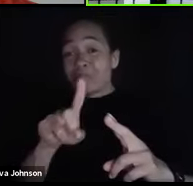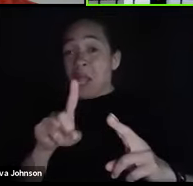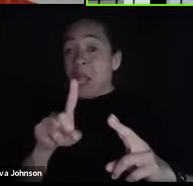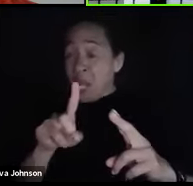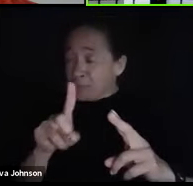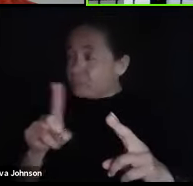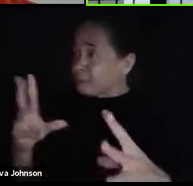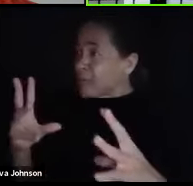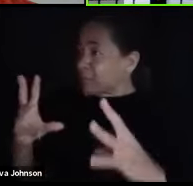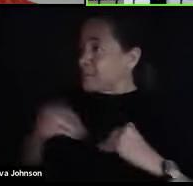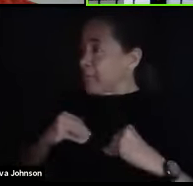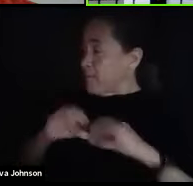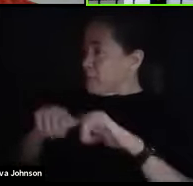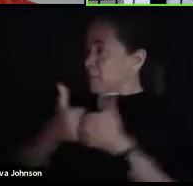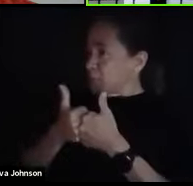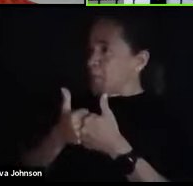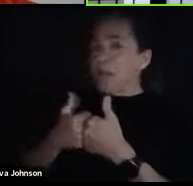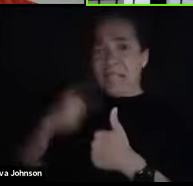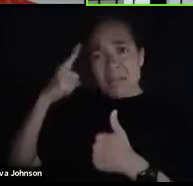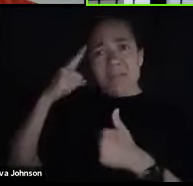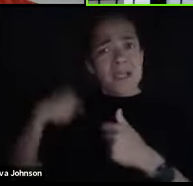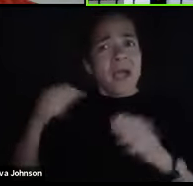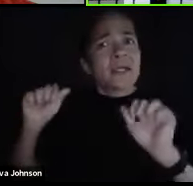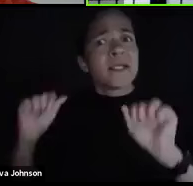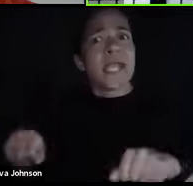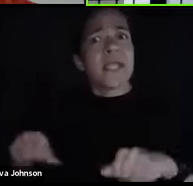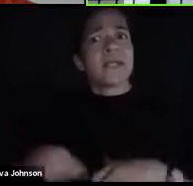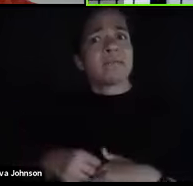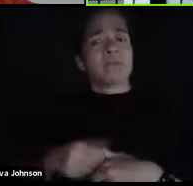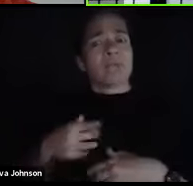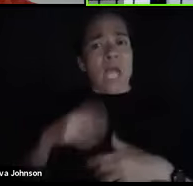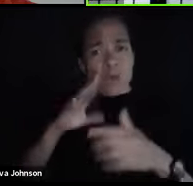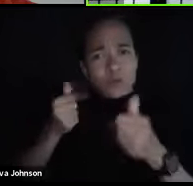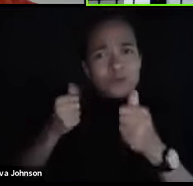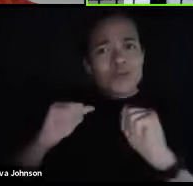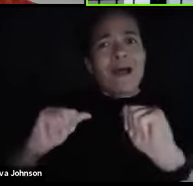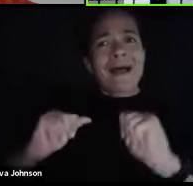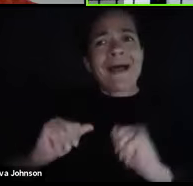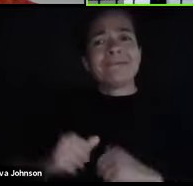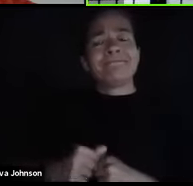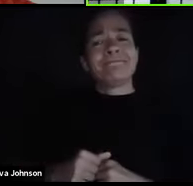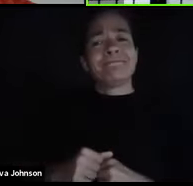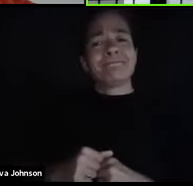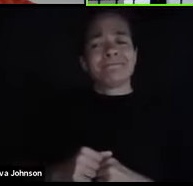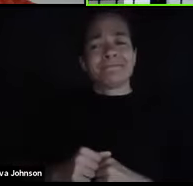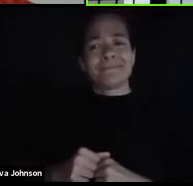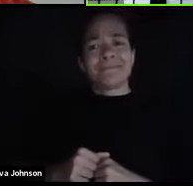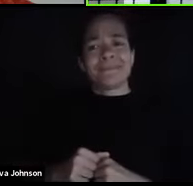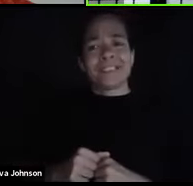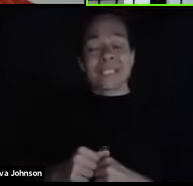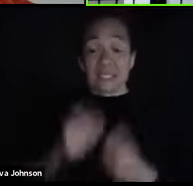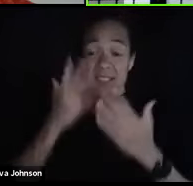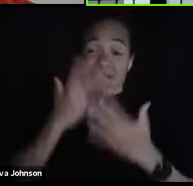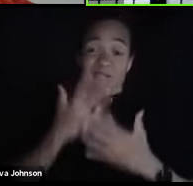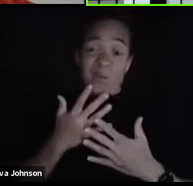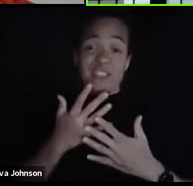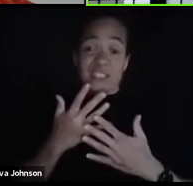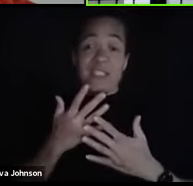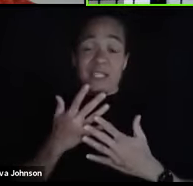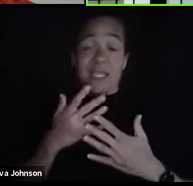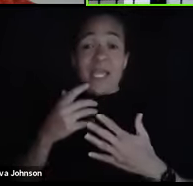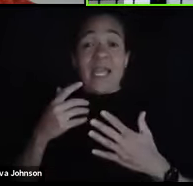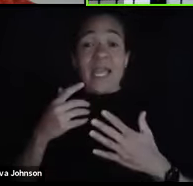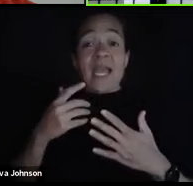challenge. I think I can do this. I'm going to try my darndest to do this because, unfortunately, this may be the new